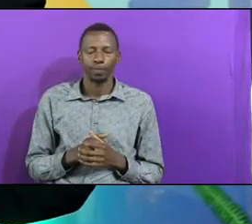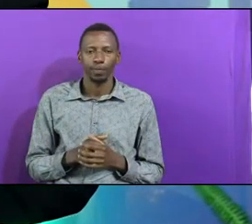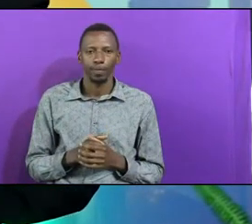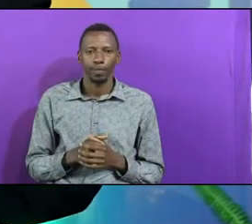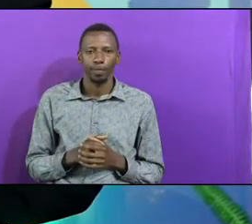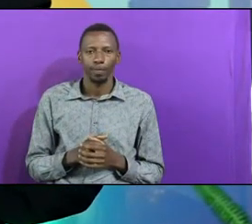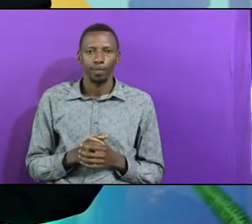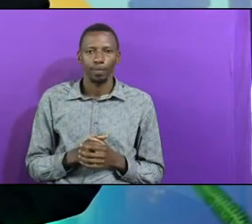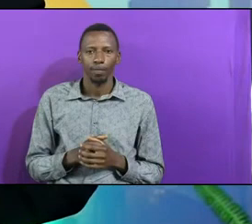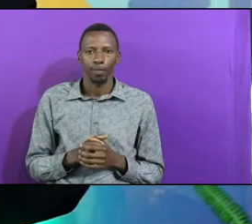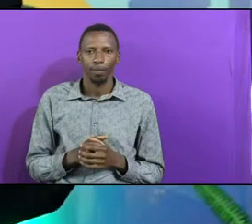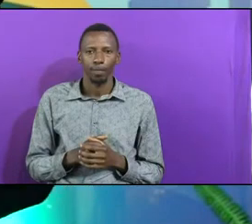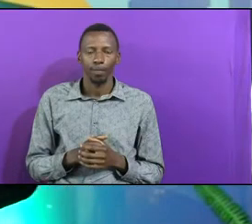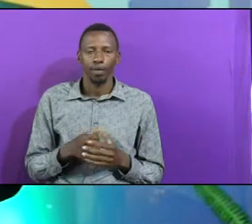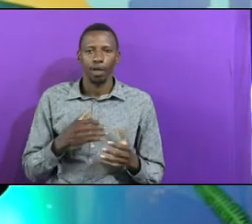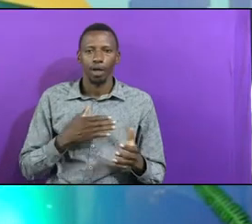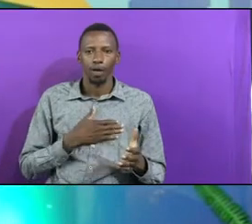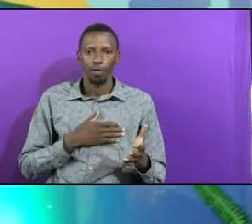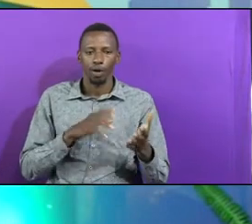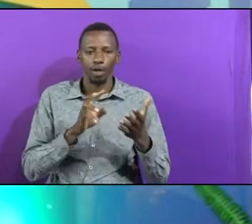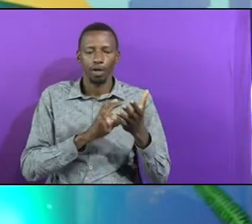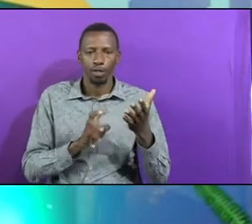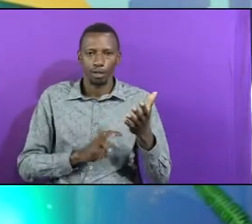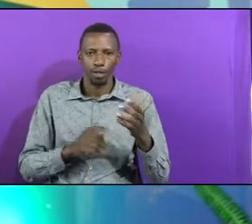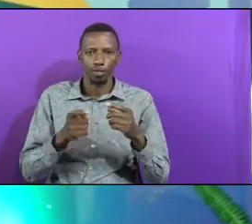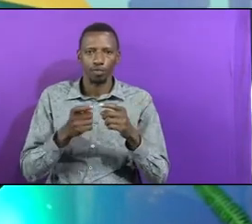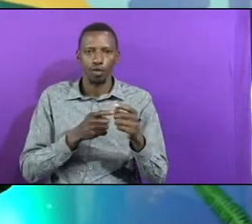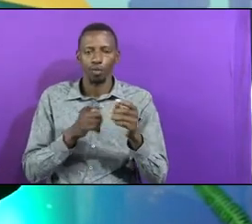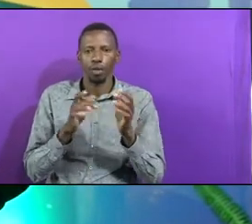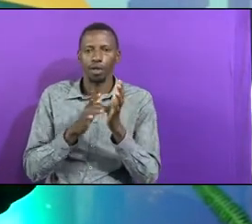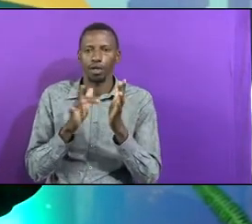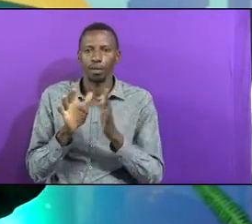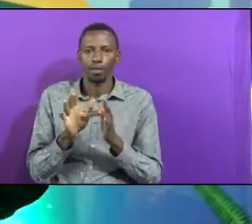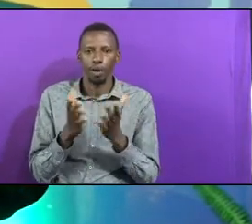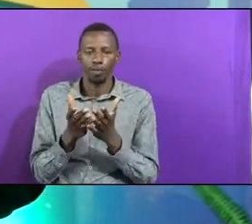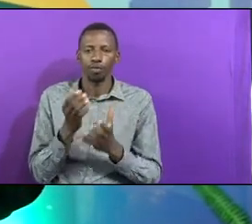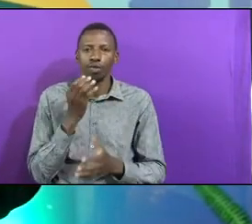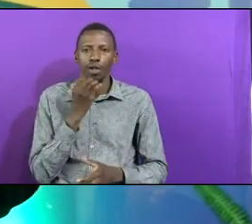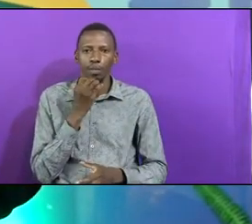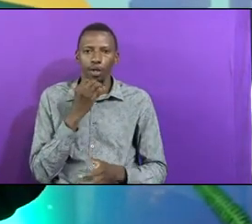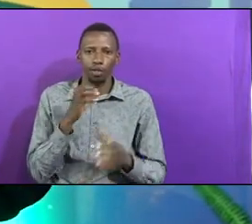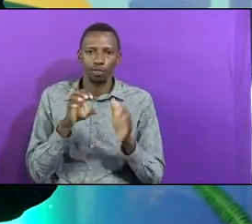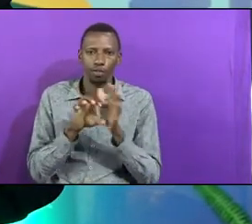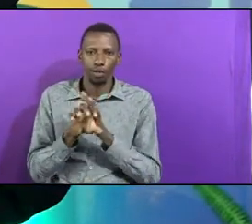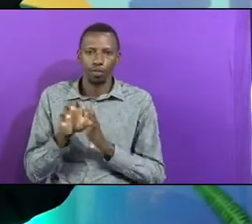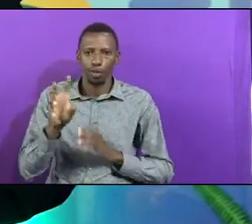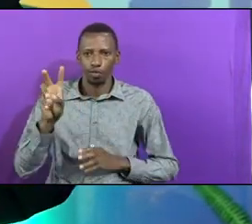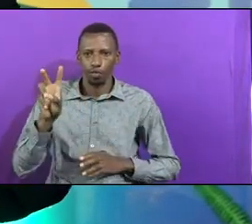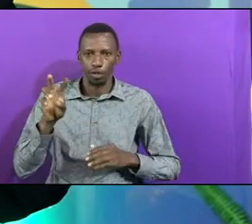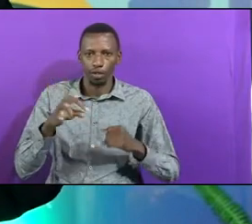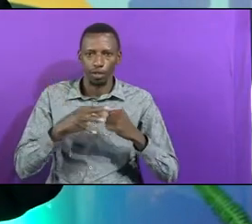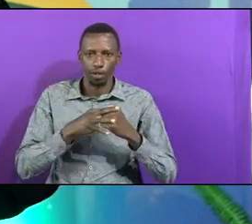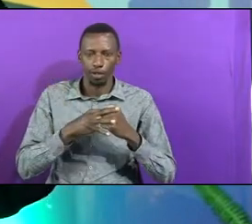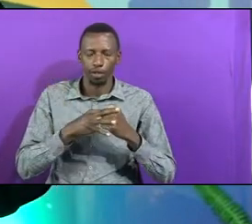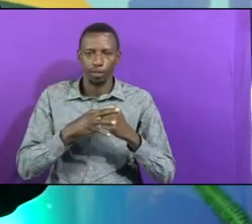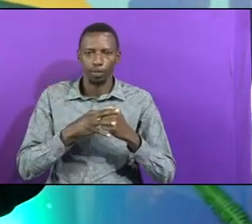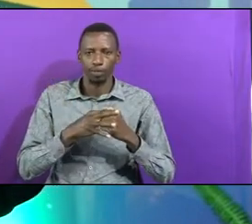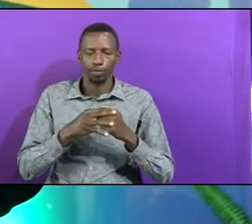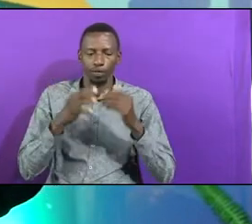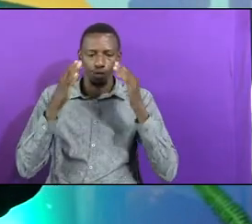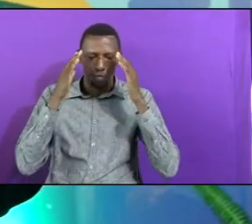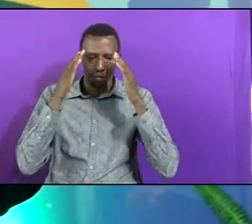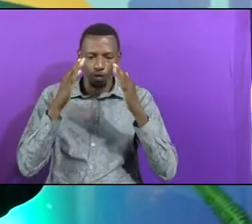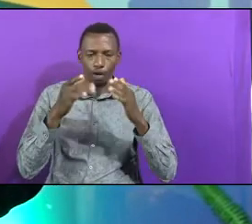Our reading is taken from the book of Matthew chapter 28 The focus